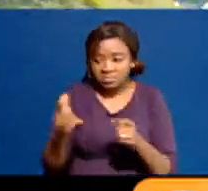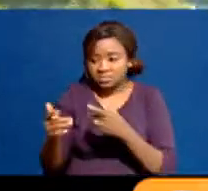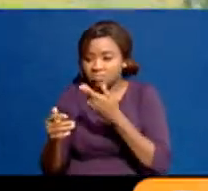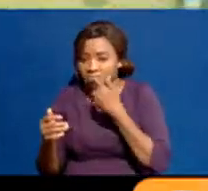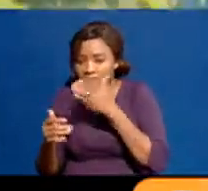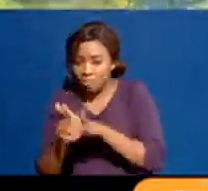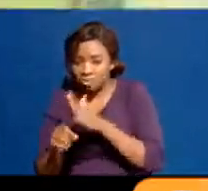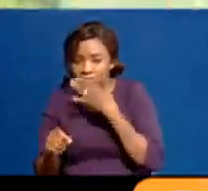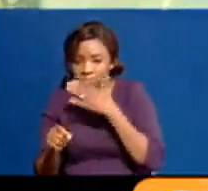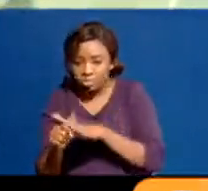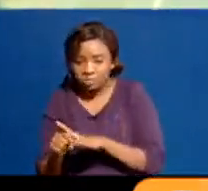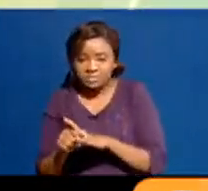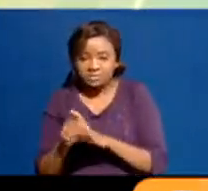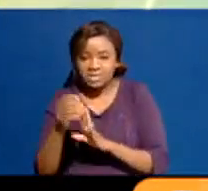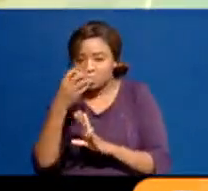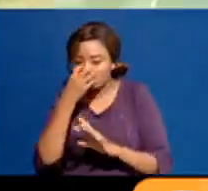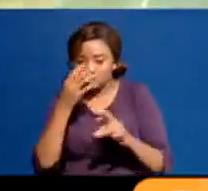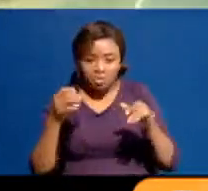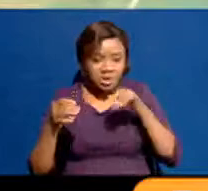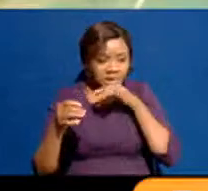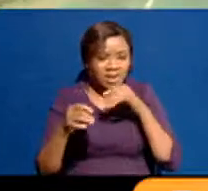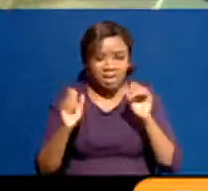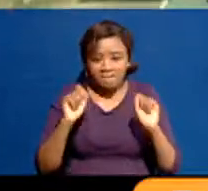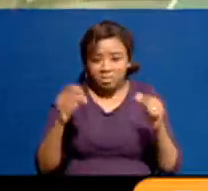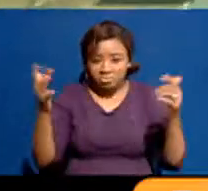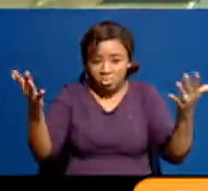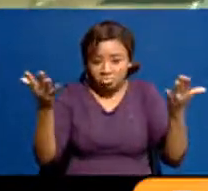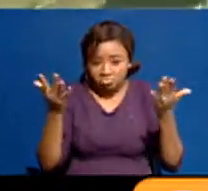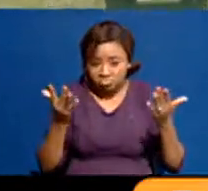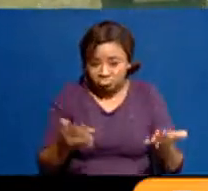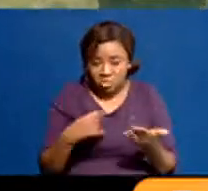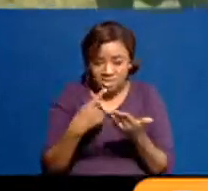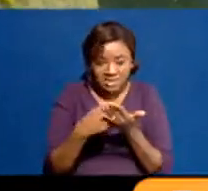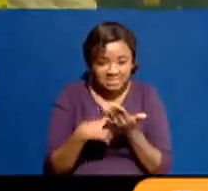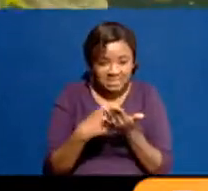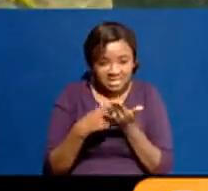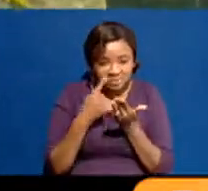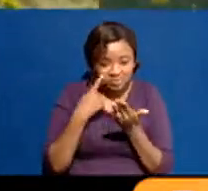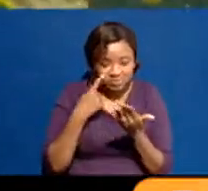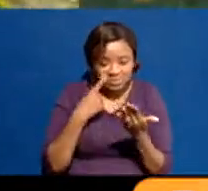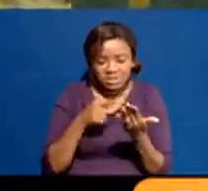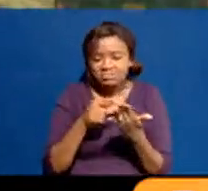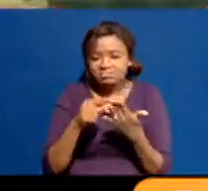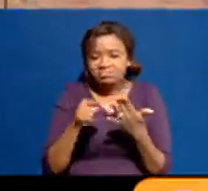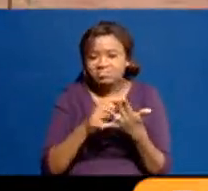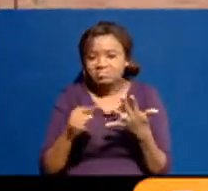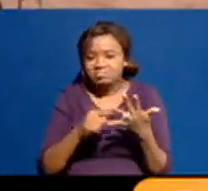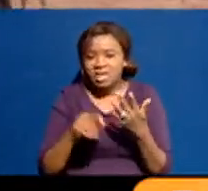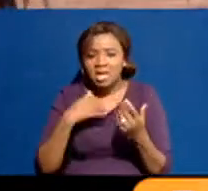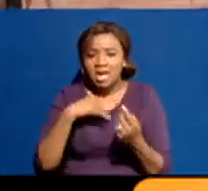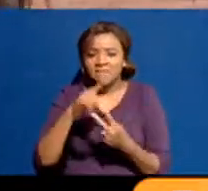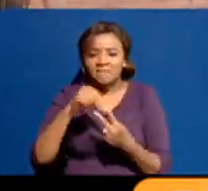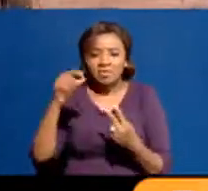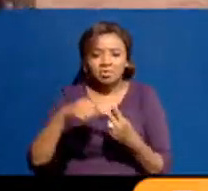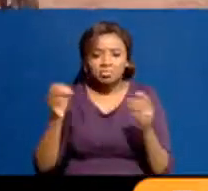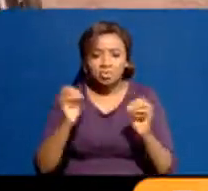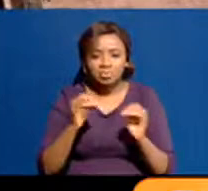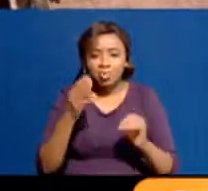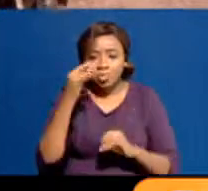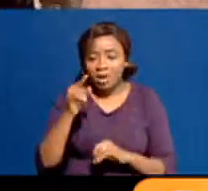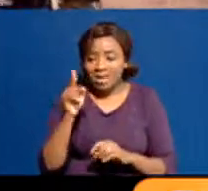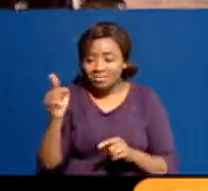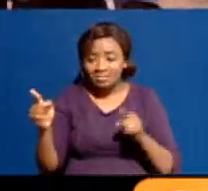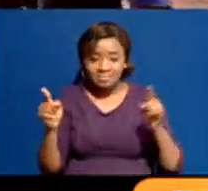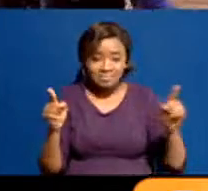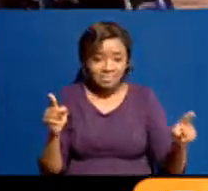manner, let's discuss the removal of the subsidies. Let's look at the options. Because neither side has given options